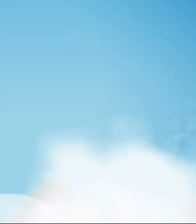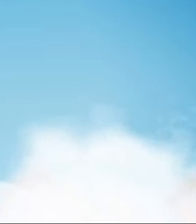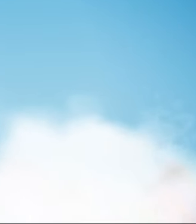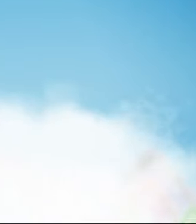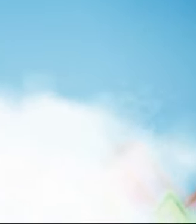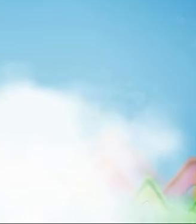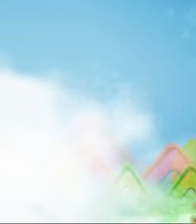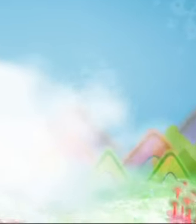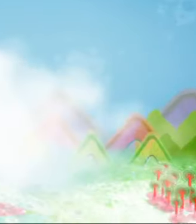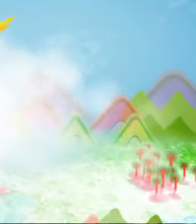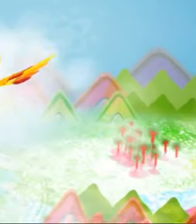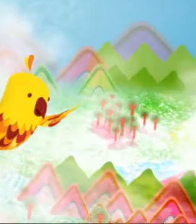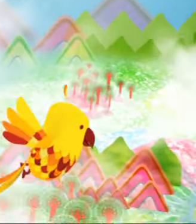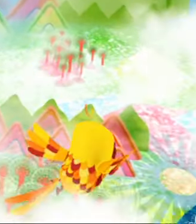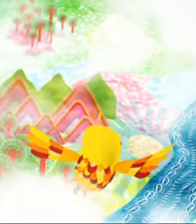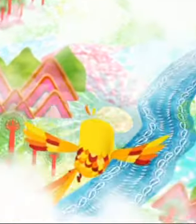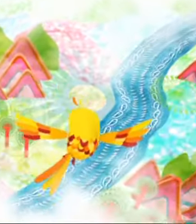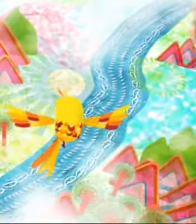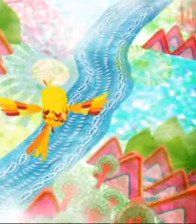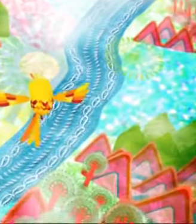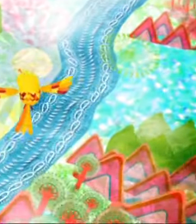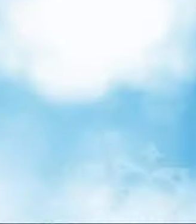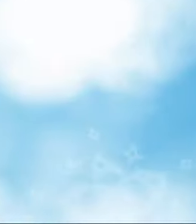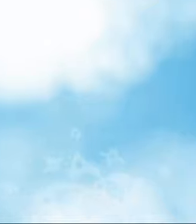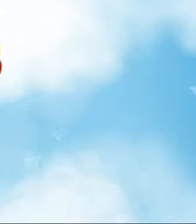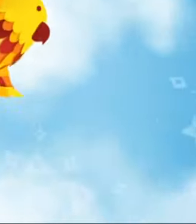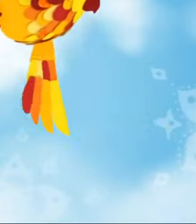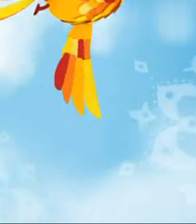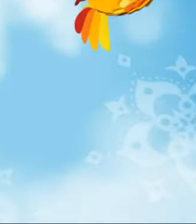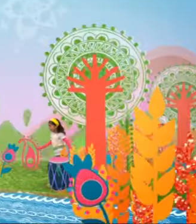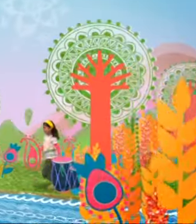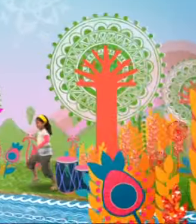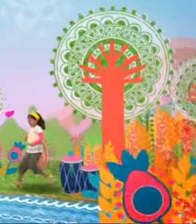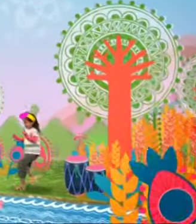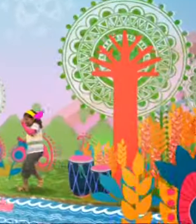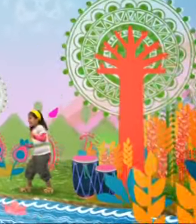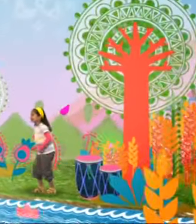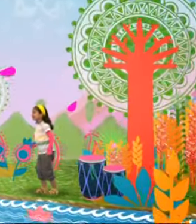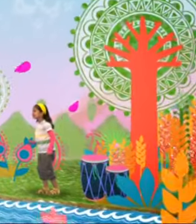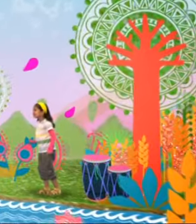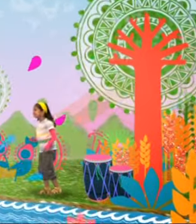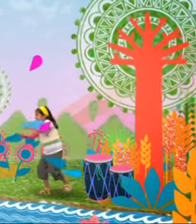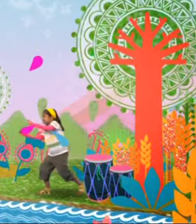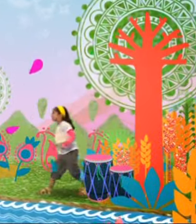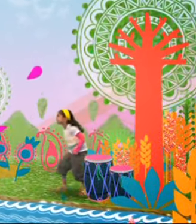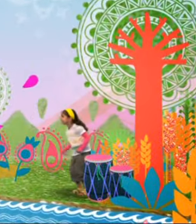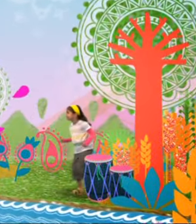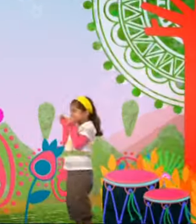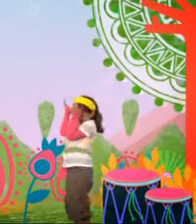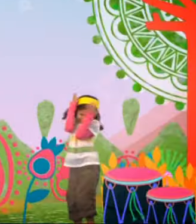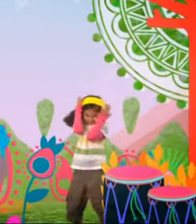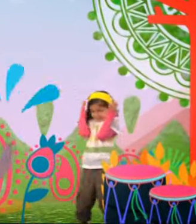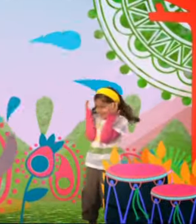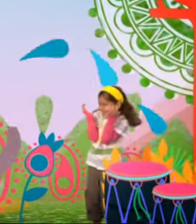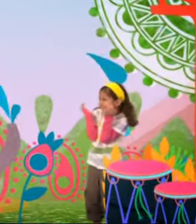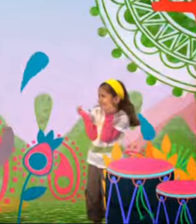This little bird just loves to fly up into the clouds way up high to find some friends he'd like to know. To find